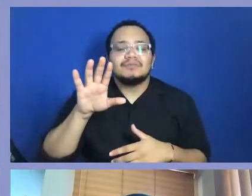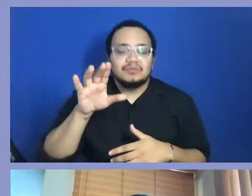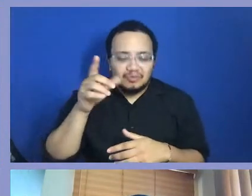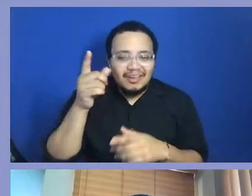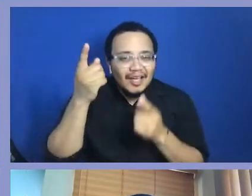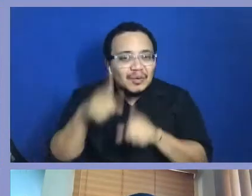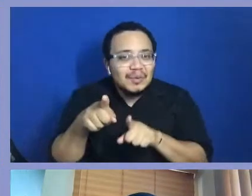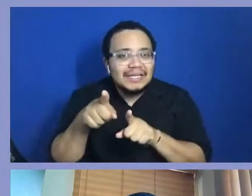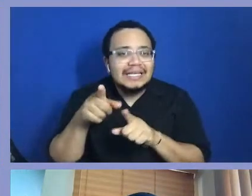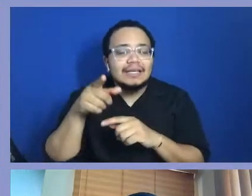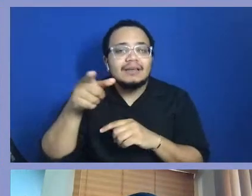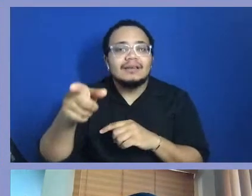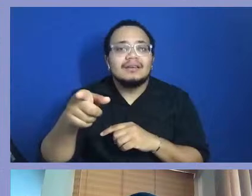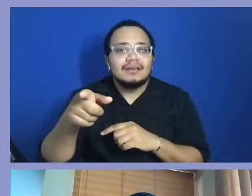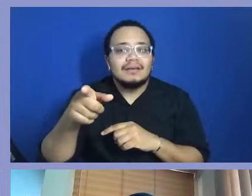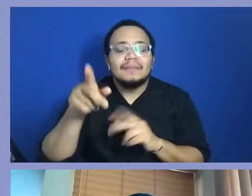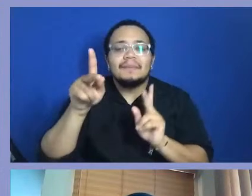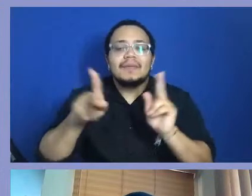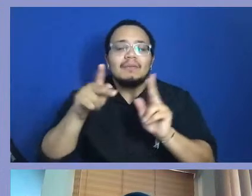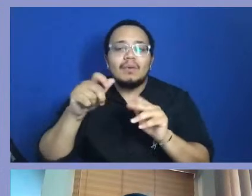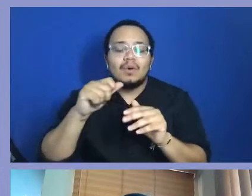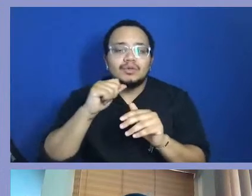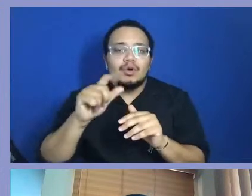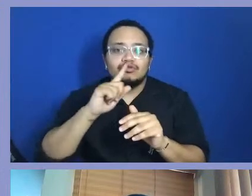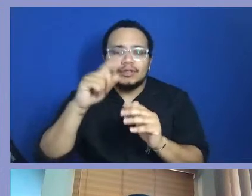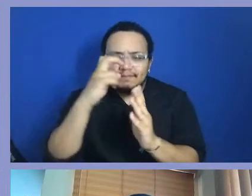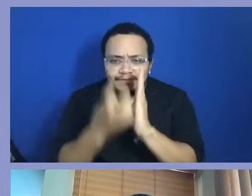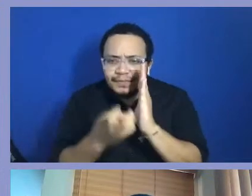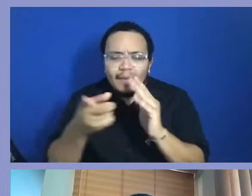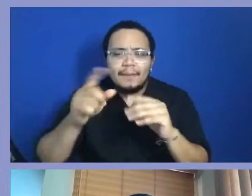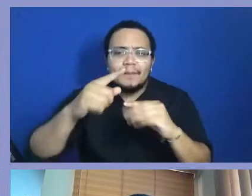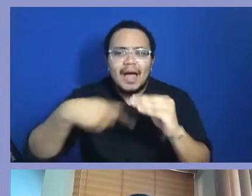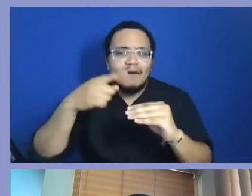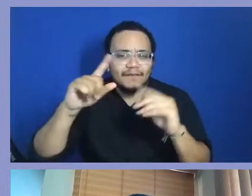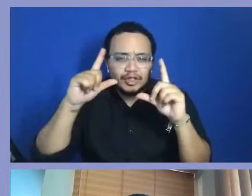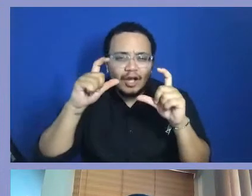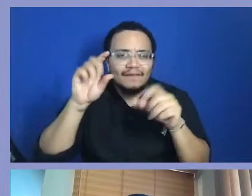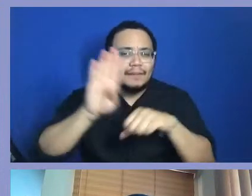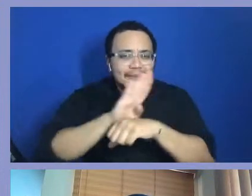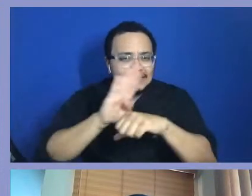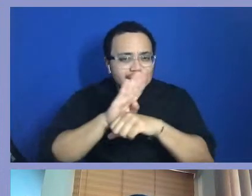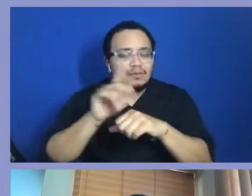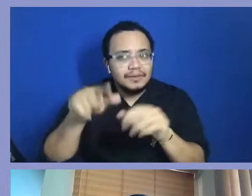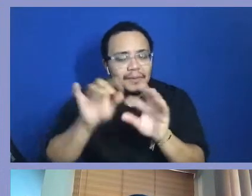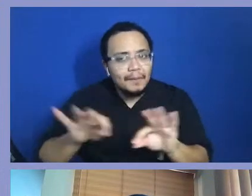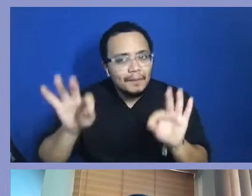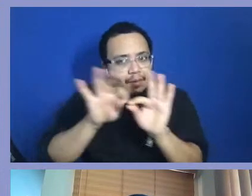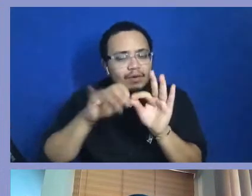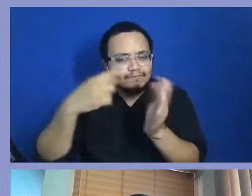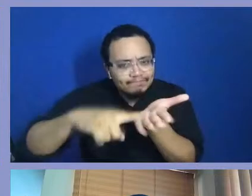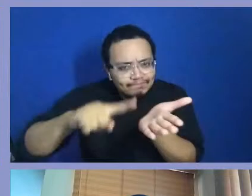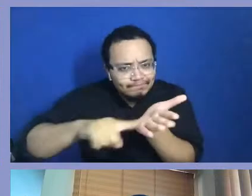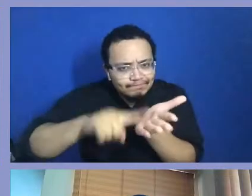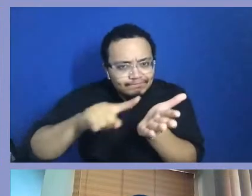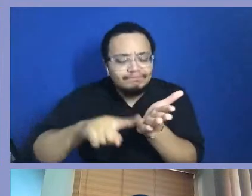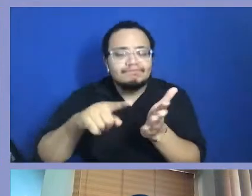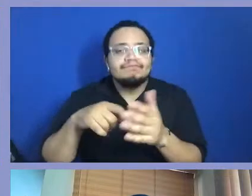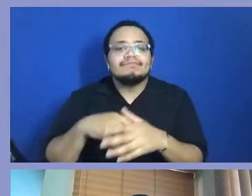of people don't think of the business aspect of it. So I'm really glad you brought that to the table because, I mean, even for